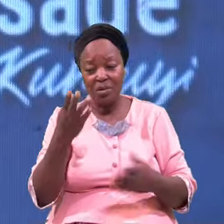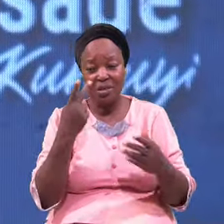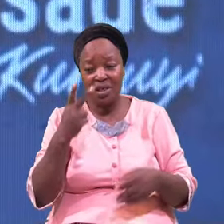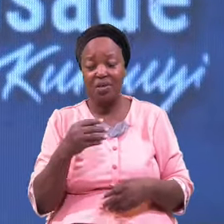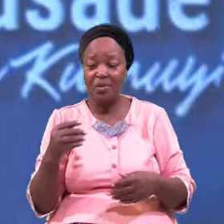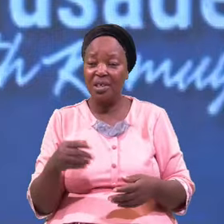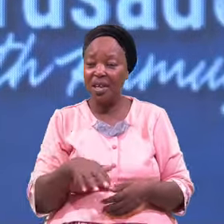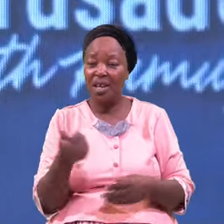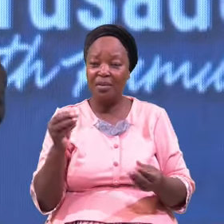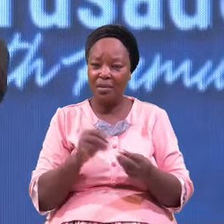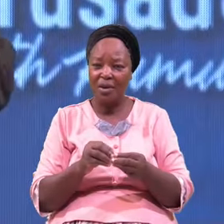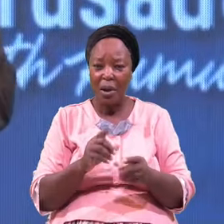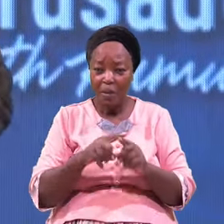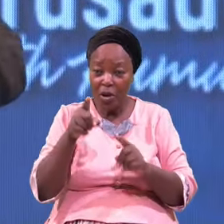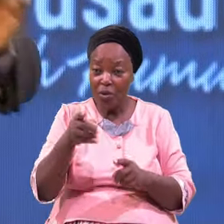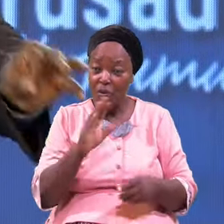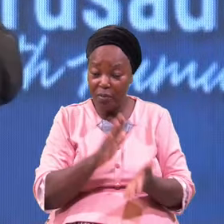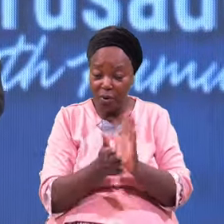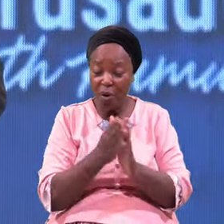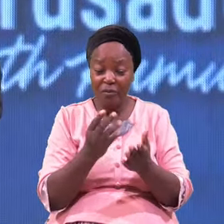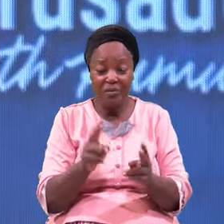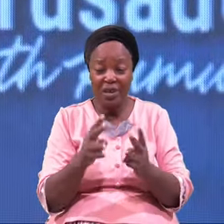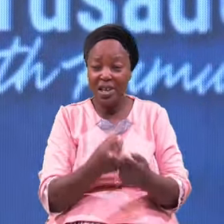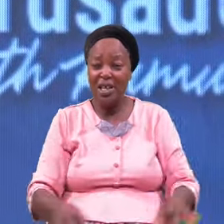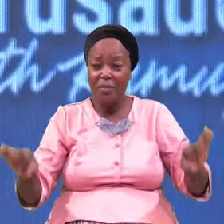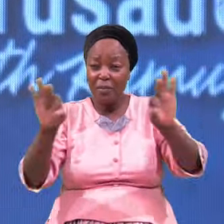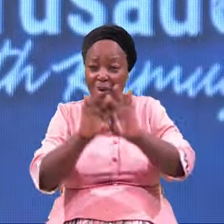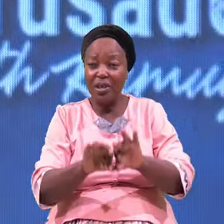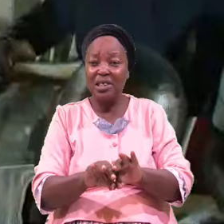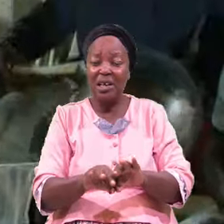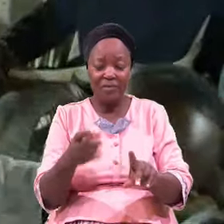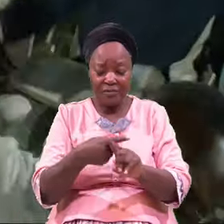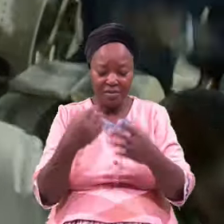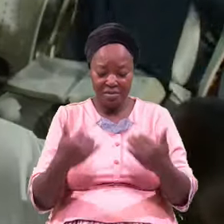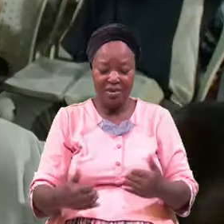You Are Going To Become Significant To God To Make Your Country From Tonight